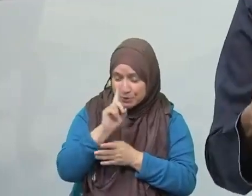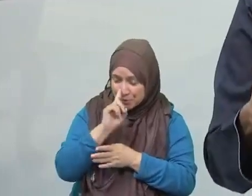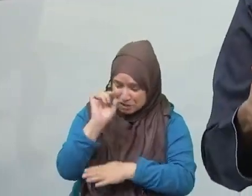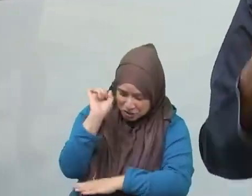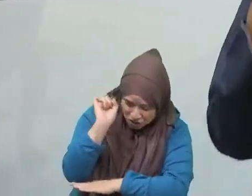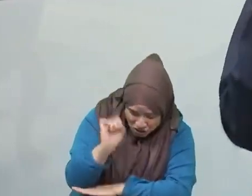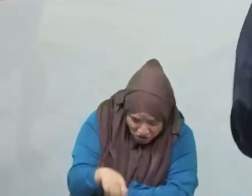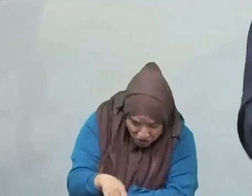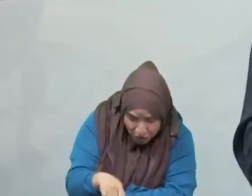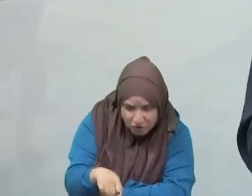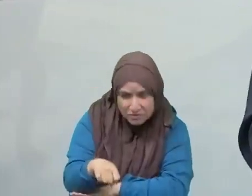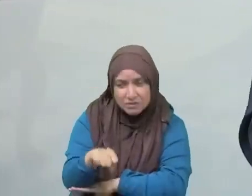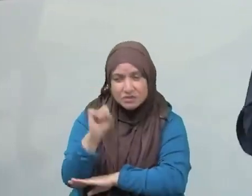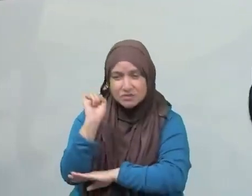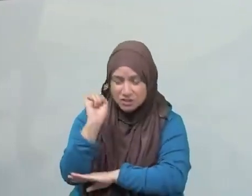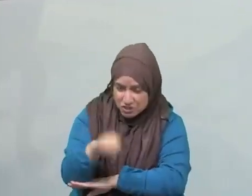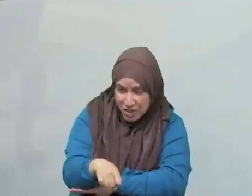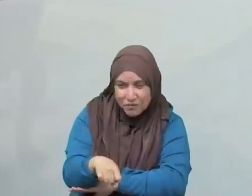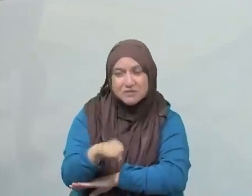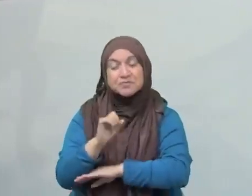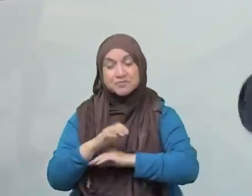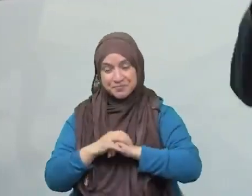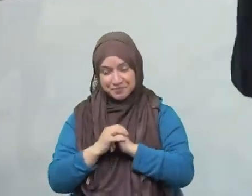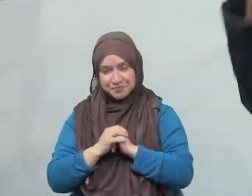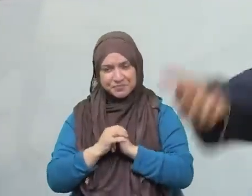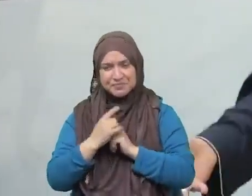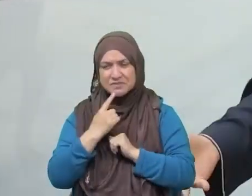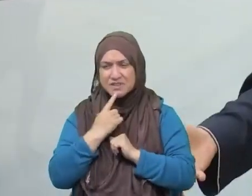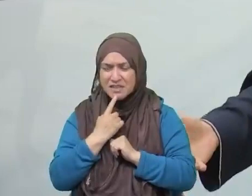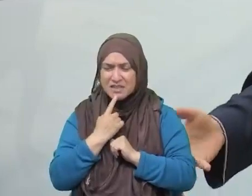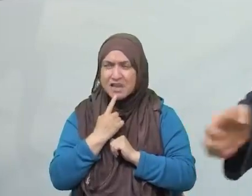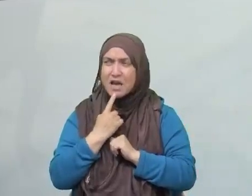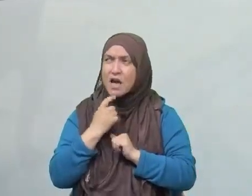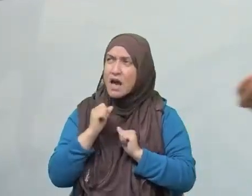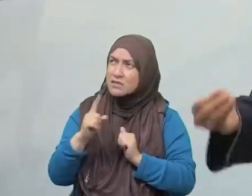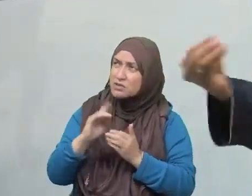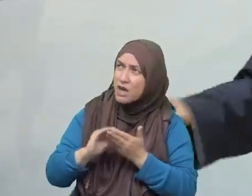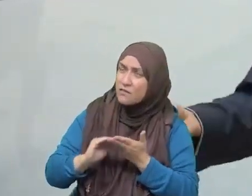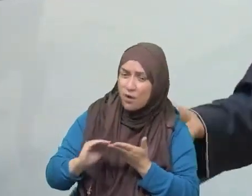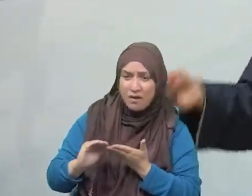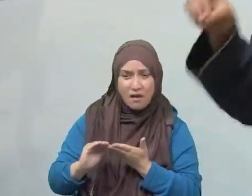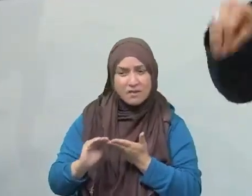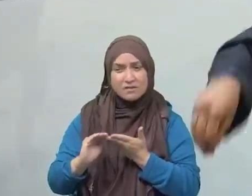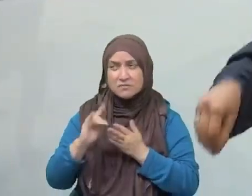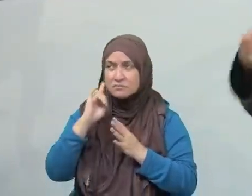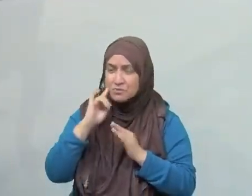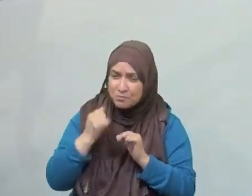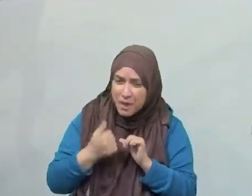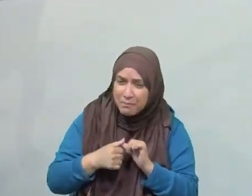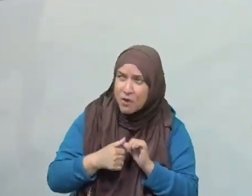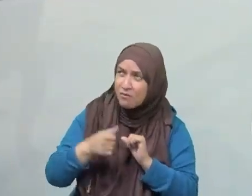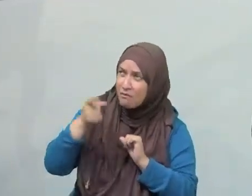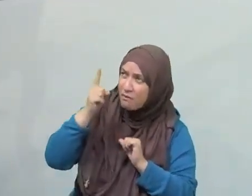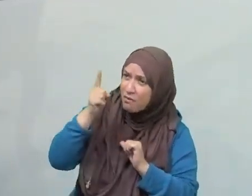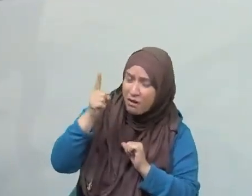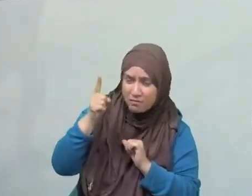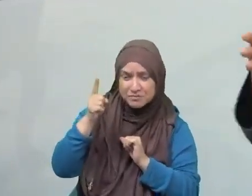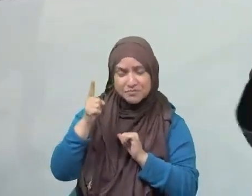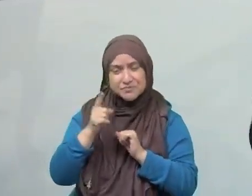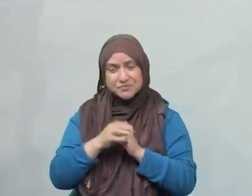takbir, you'll have tasbih, you'll have istighfar, you'll have salawat. So just two raka'ahs with the Qur'an in it,